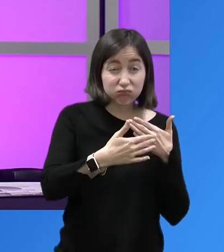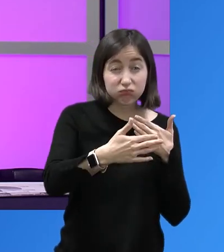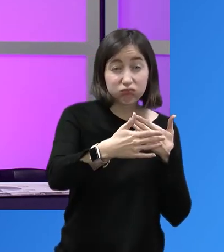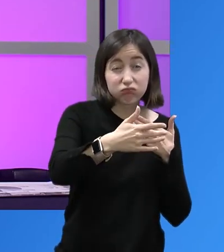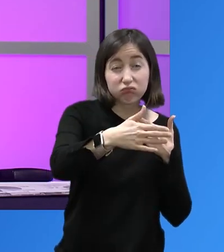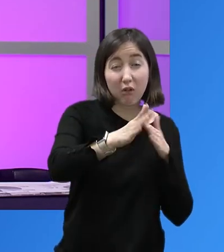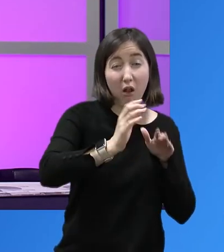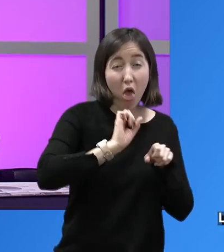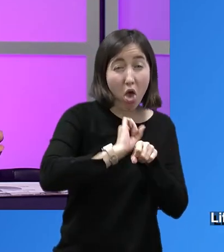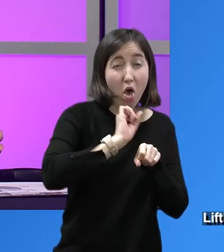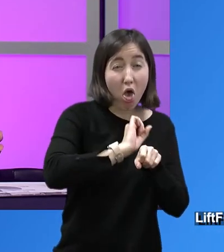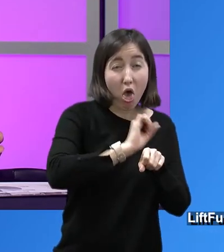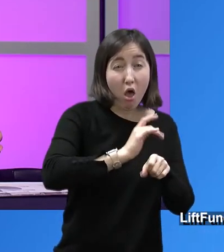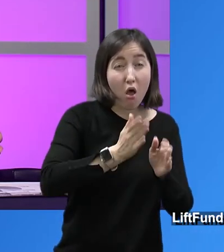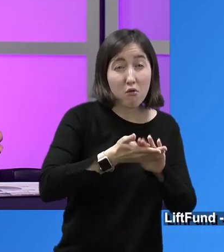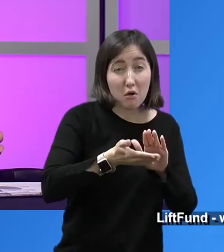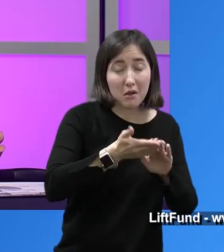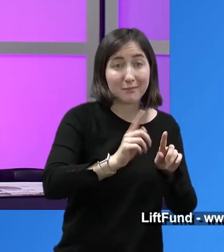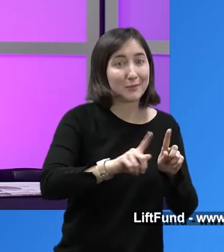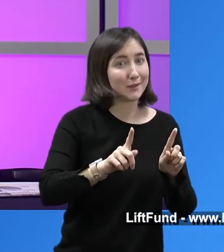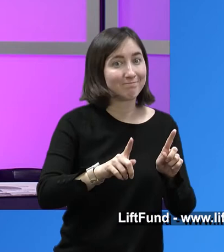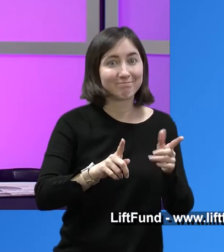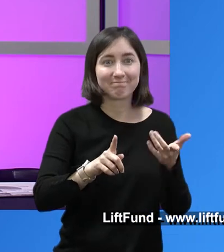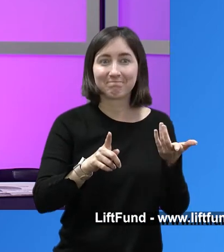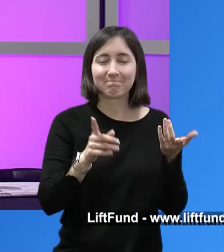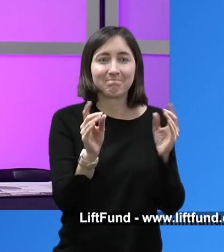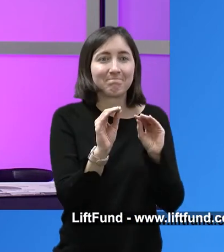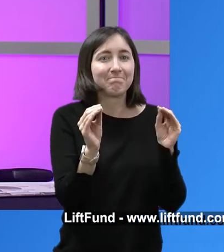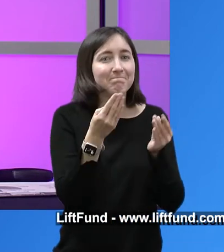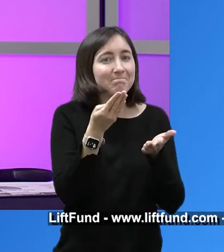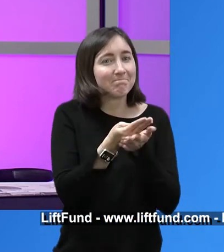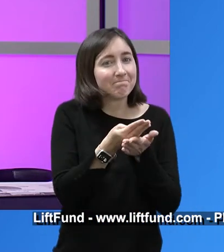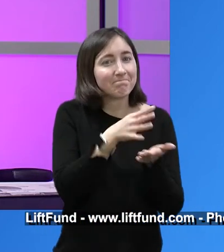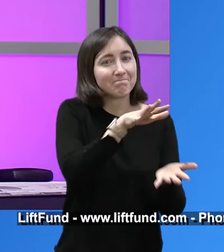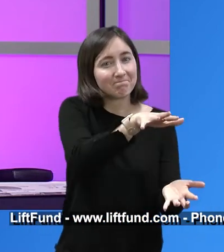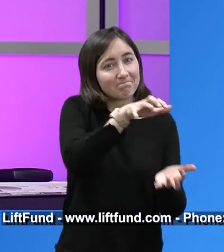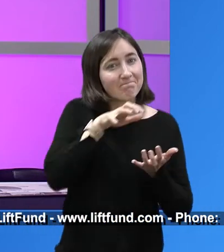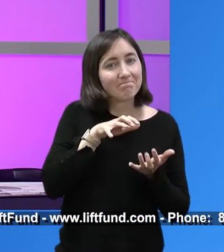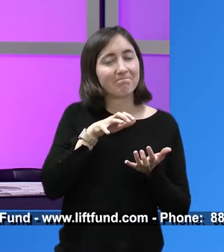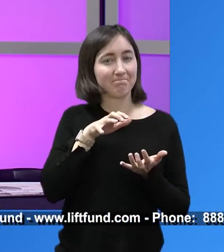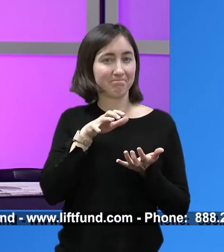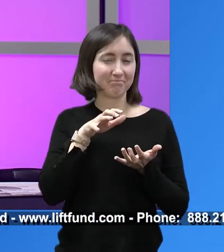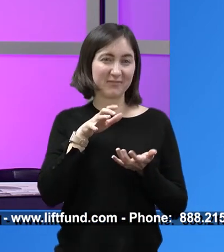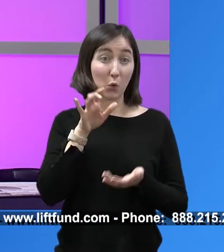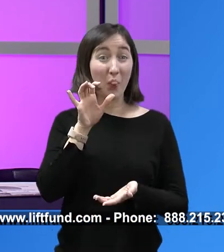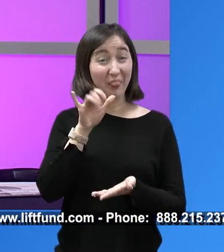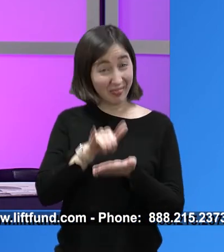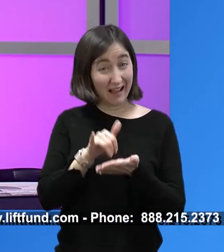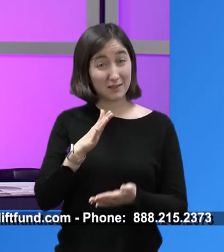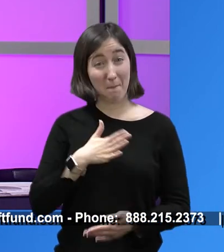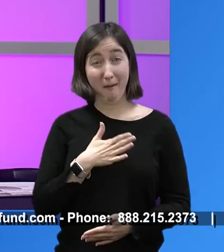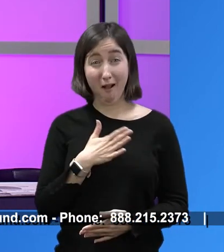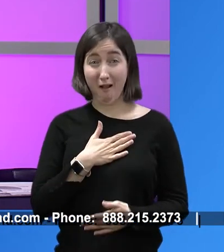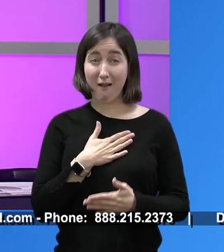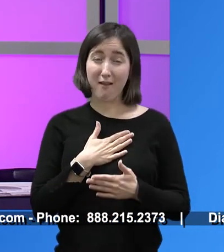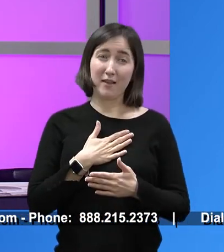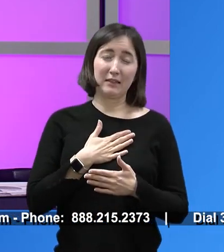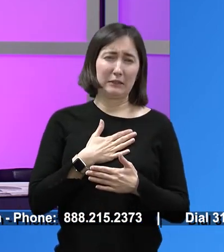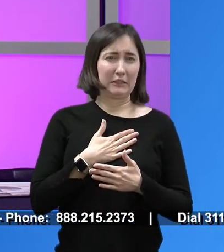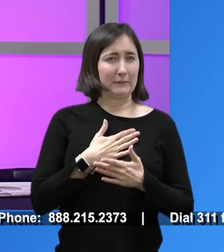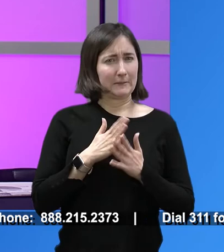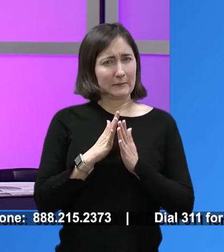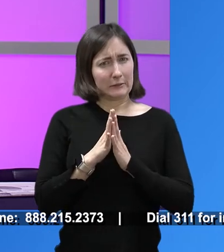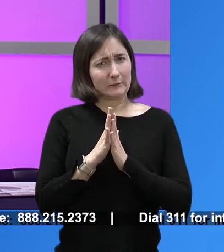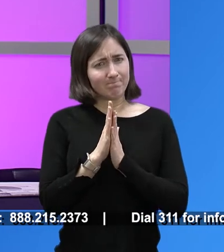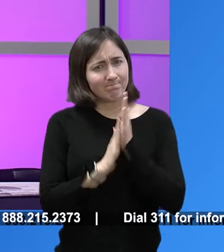and had to live off of that, right, until the end of their lives. So that's one of the things that I'm so passionate about with Left Fund is that we